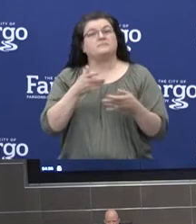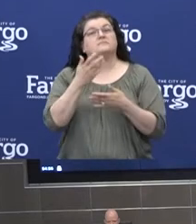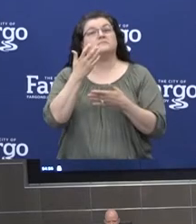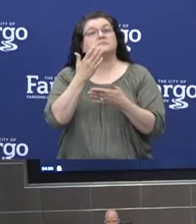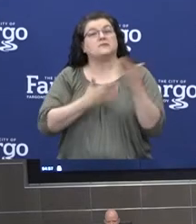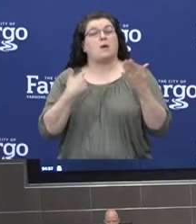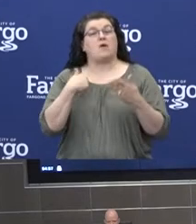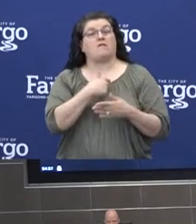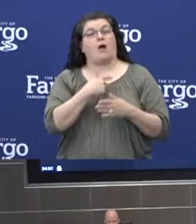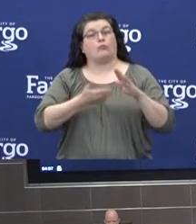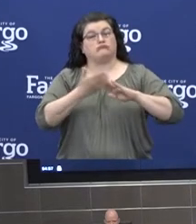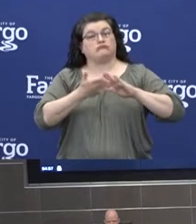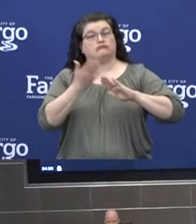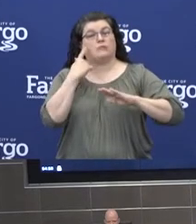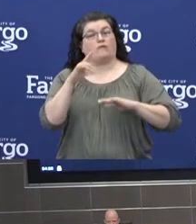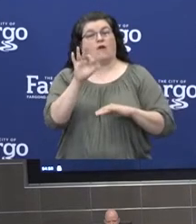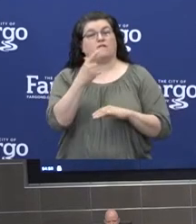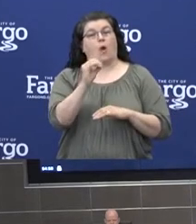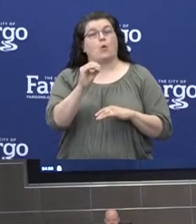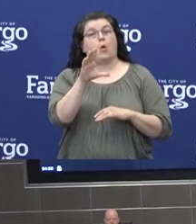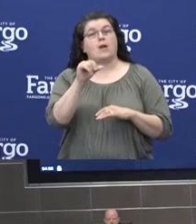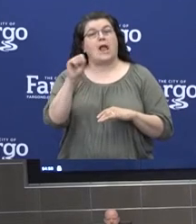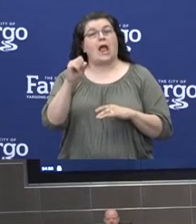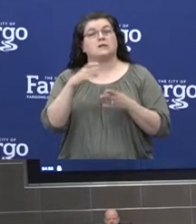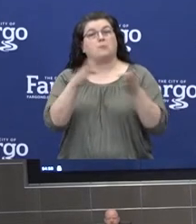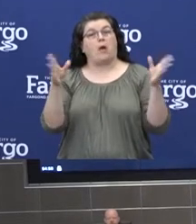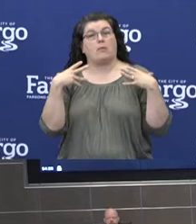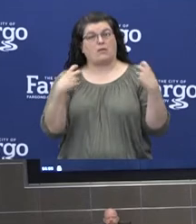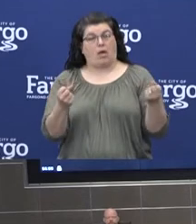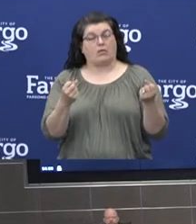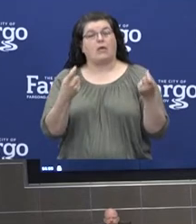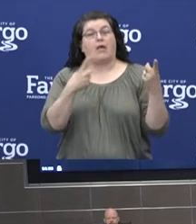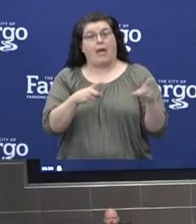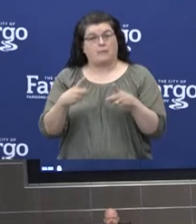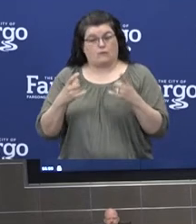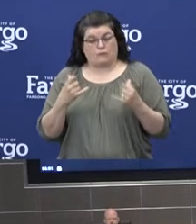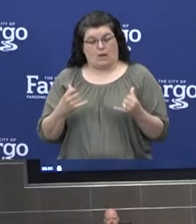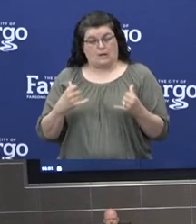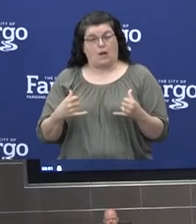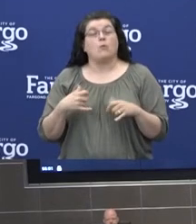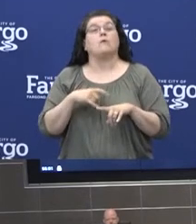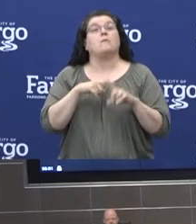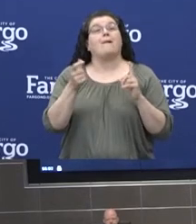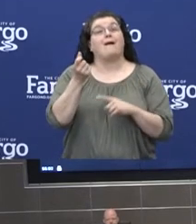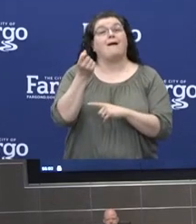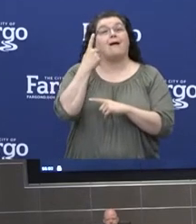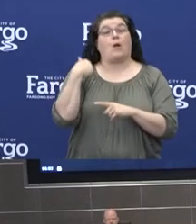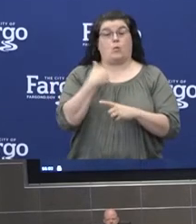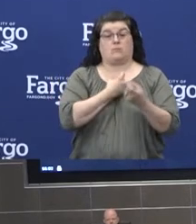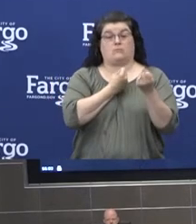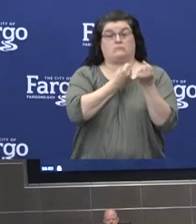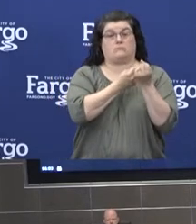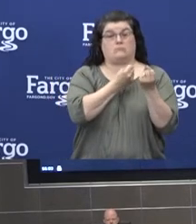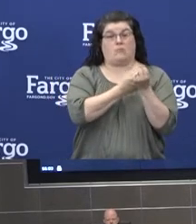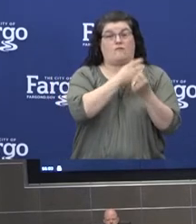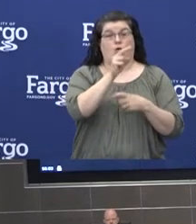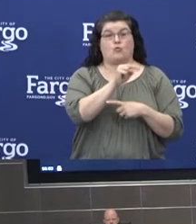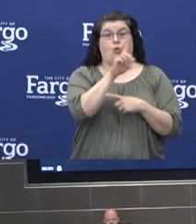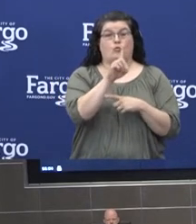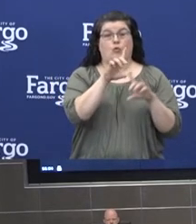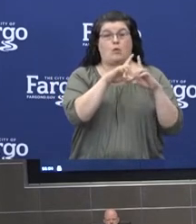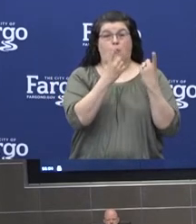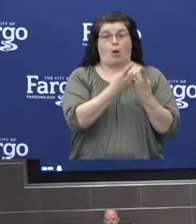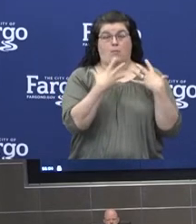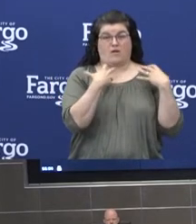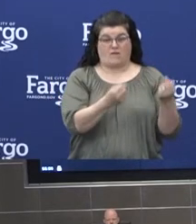Fargo Cass Public Health is performing during this ongoing pandemic. Although we have been in a supportive role to the North Dakota Department of Health, Fargo